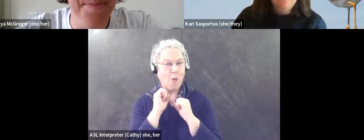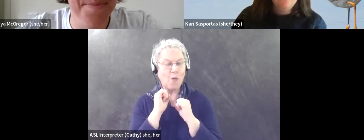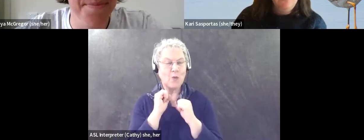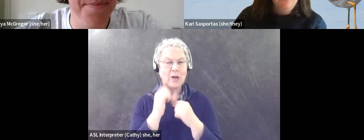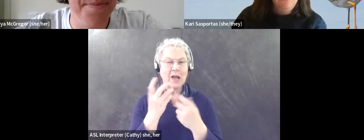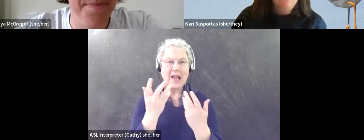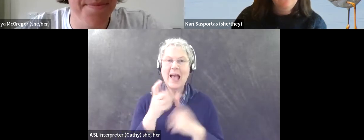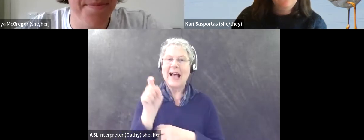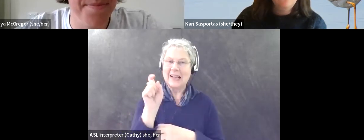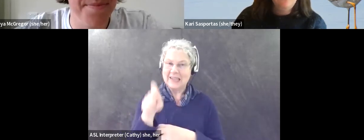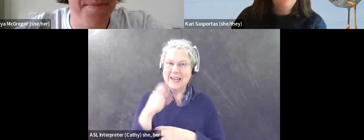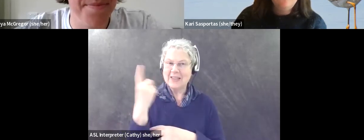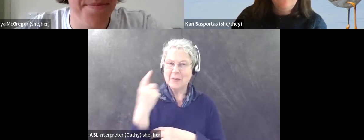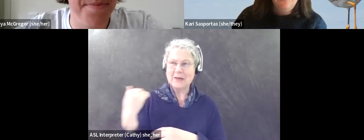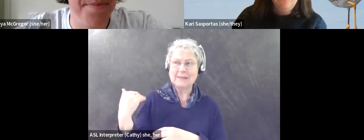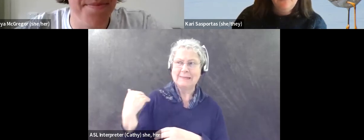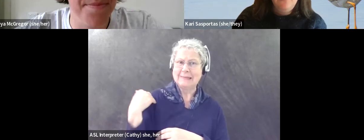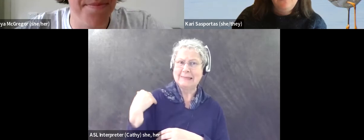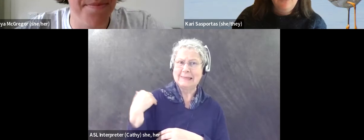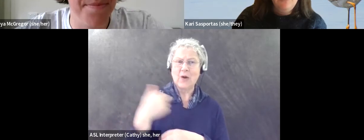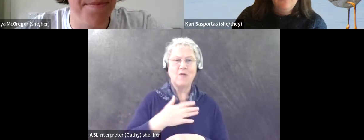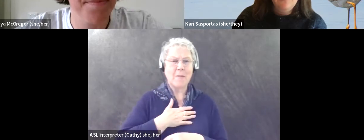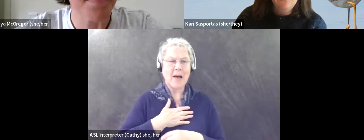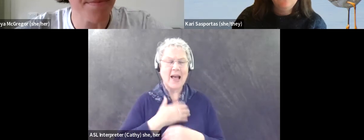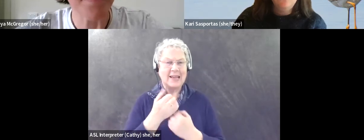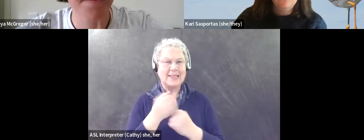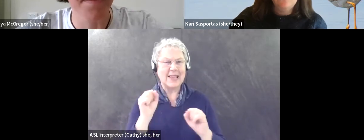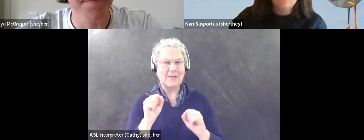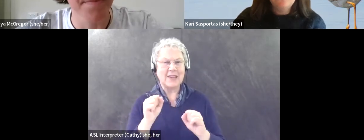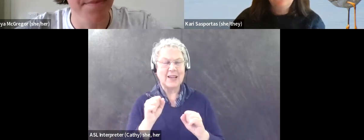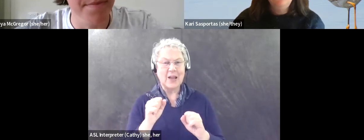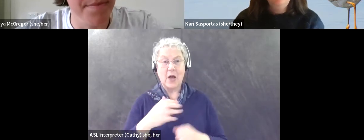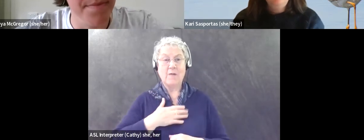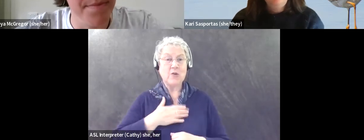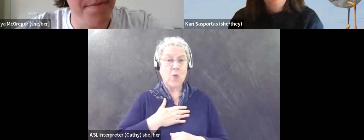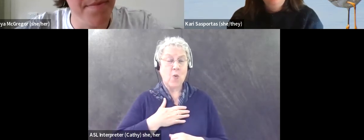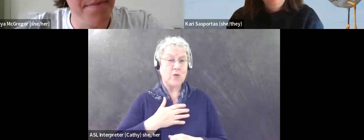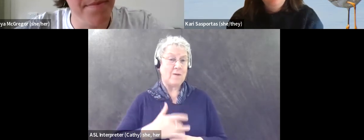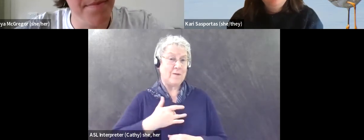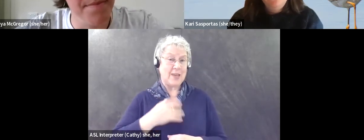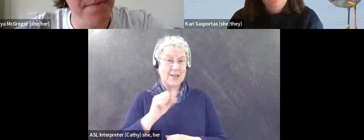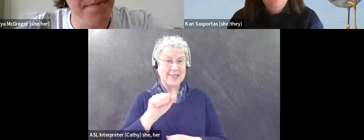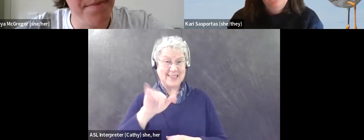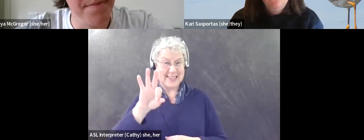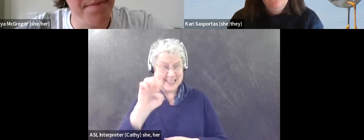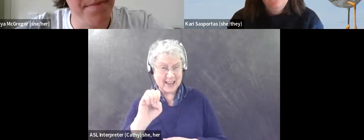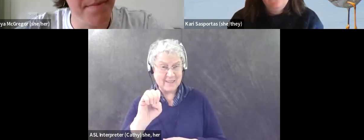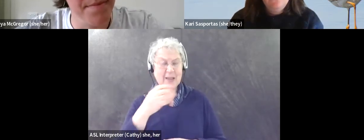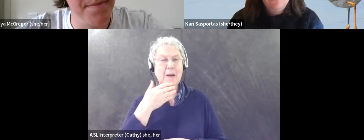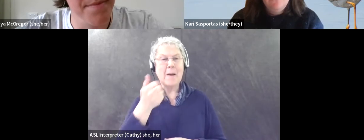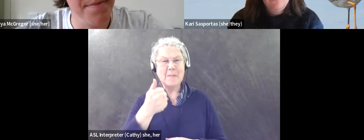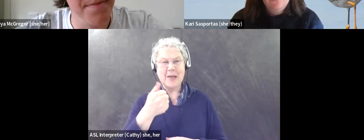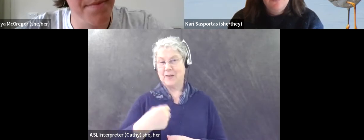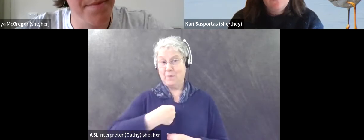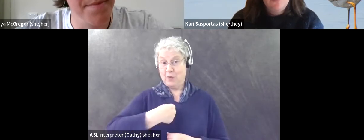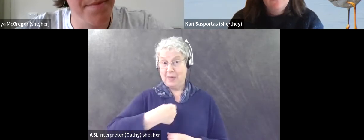I definitely need for my own safety. I think I need to be out with at least one other person. Um, that said, you know, there's,